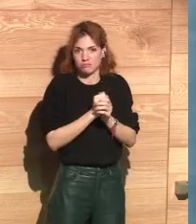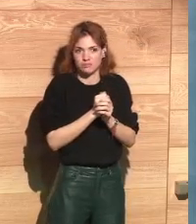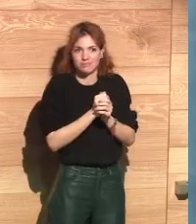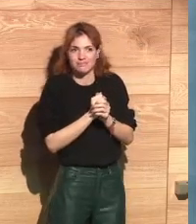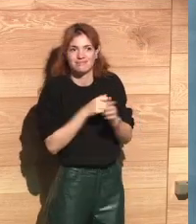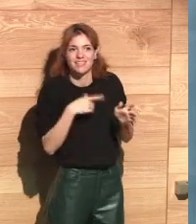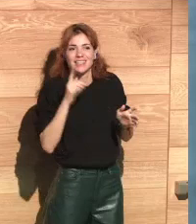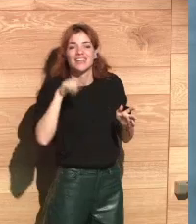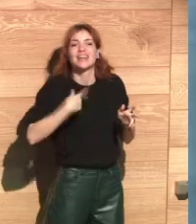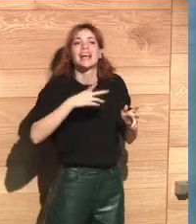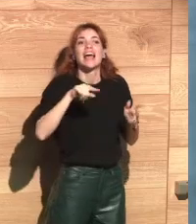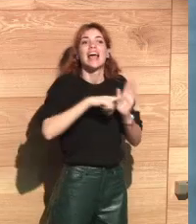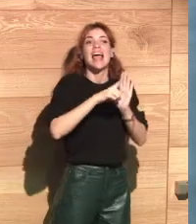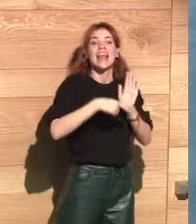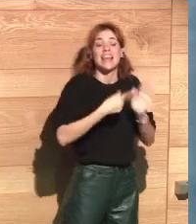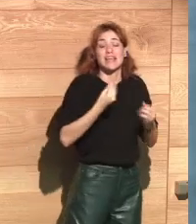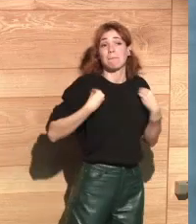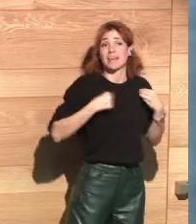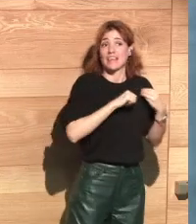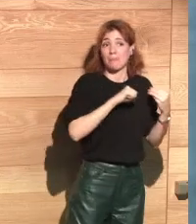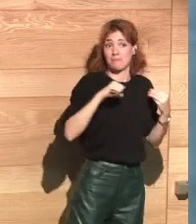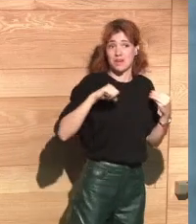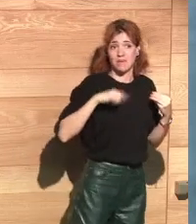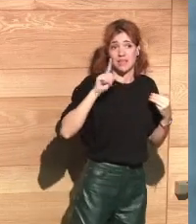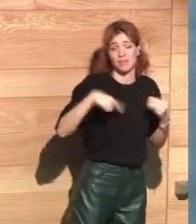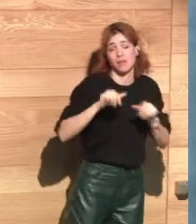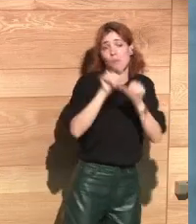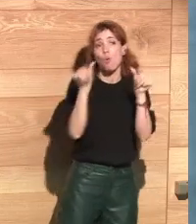at the end of the day,